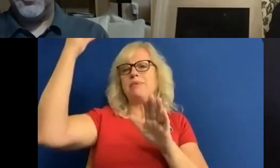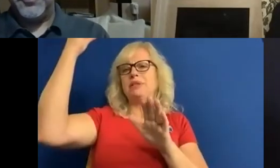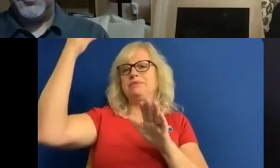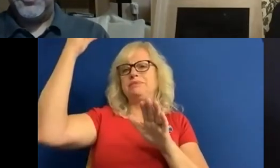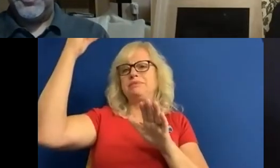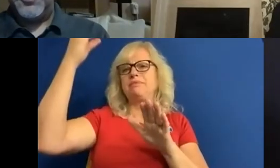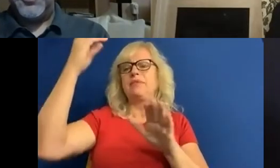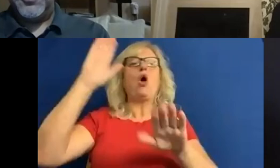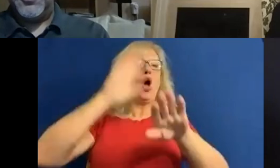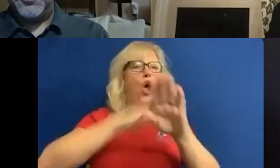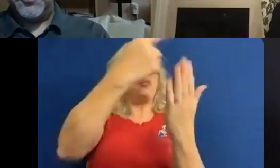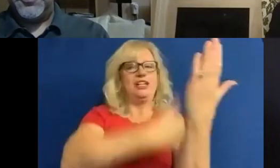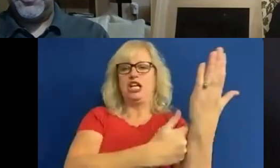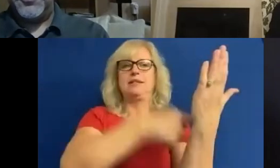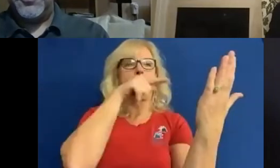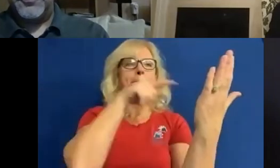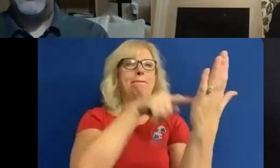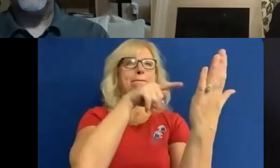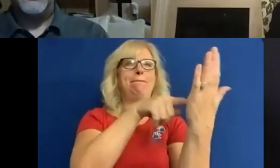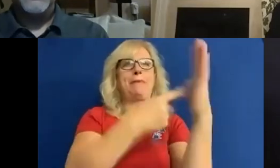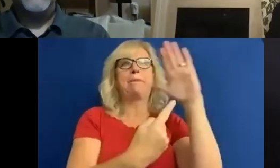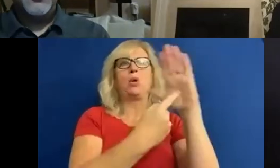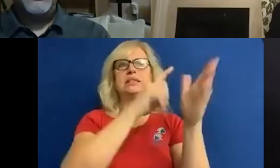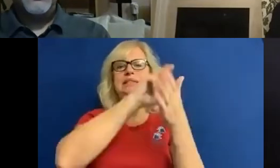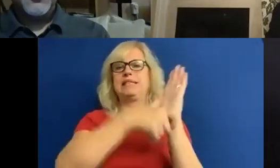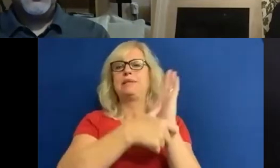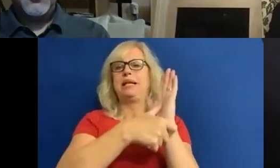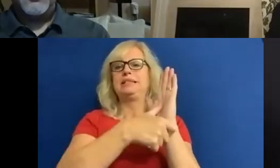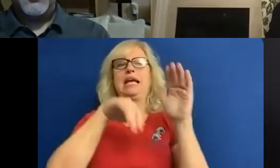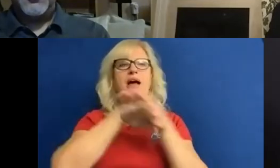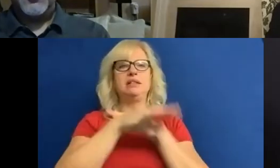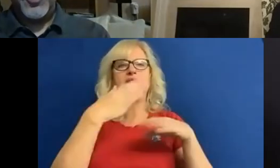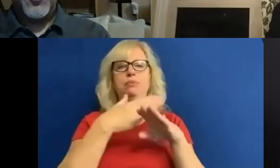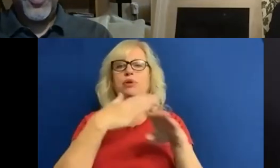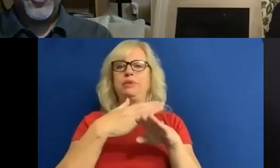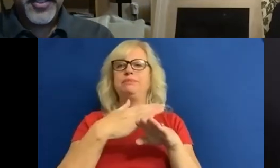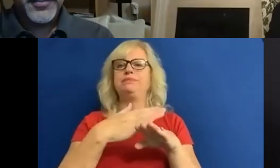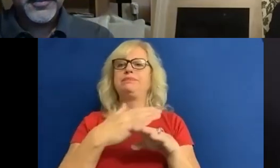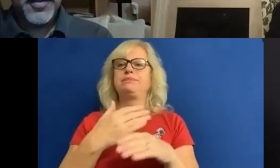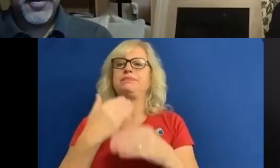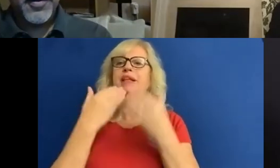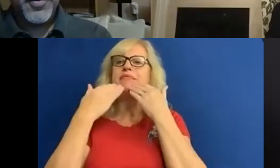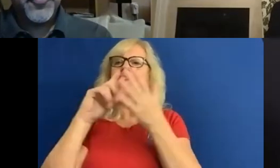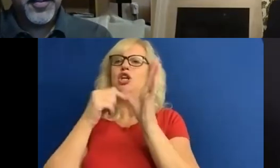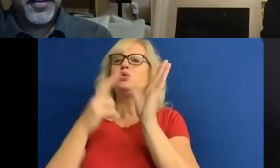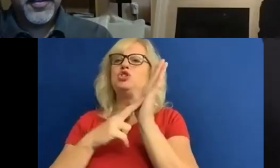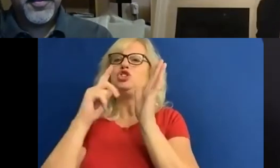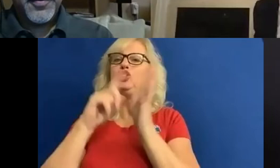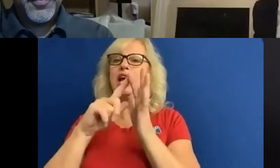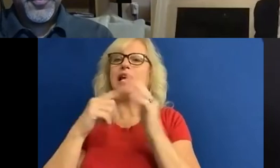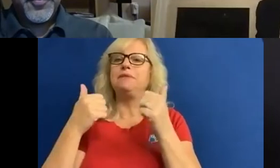agenda, both in climate change and in employment, and we need to be there at the table. Brilliant. Thank you, Jane. And I love